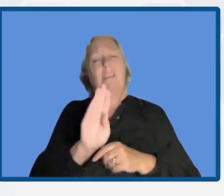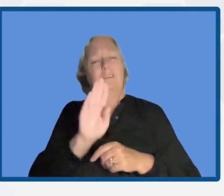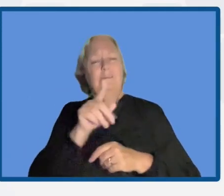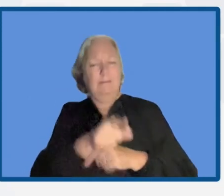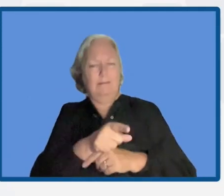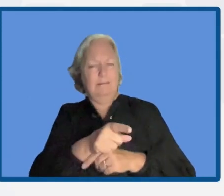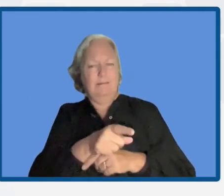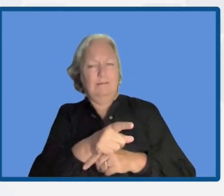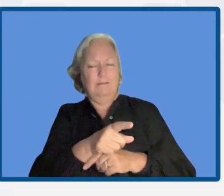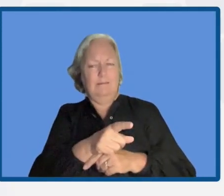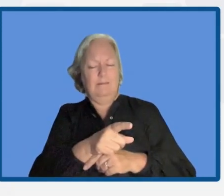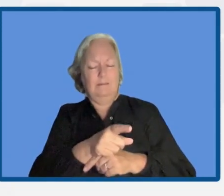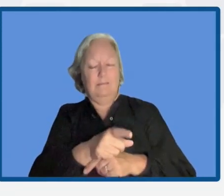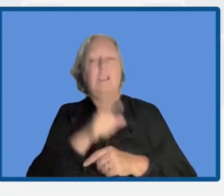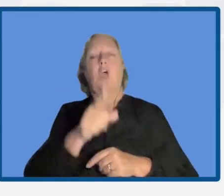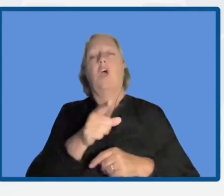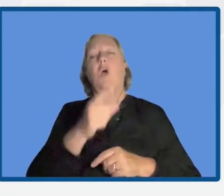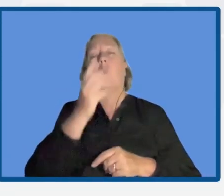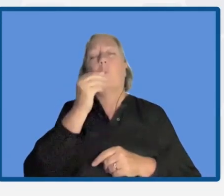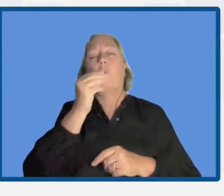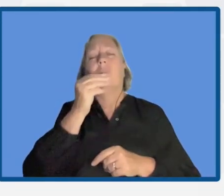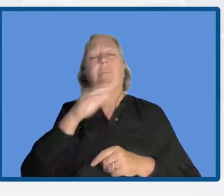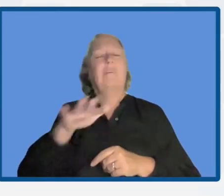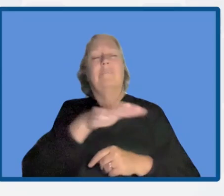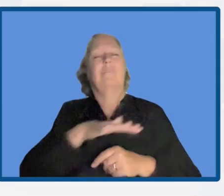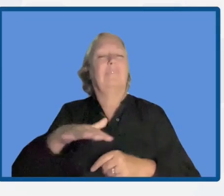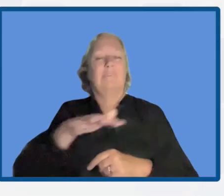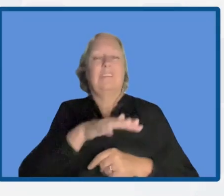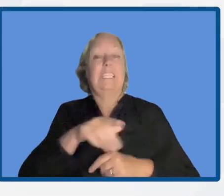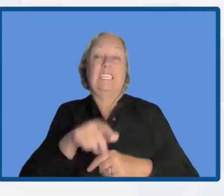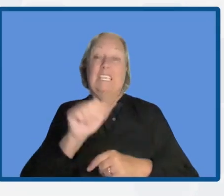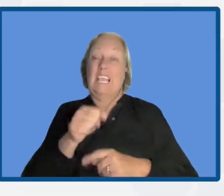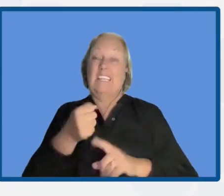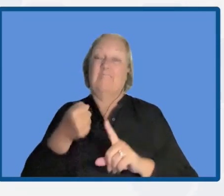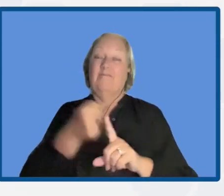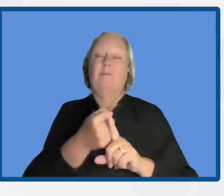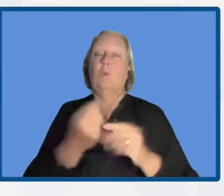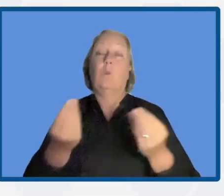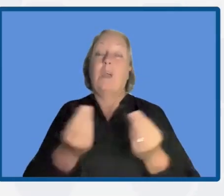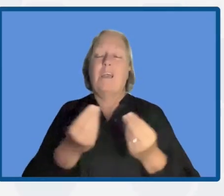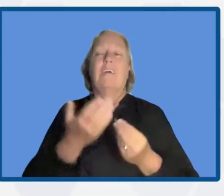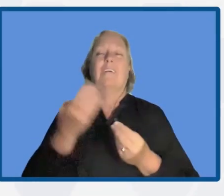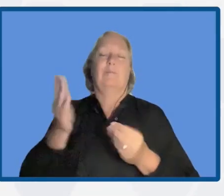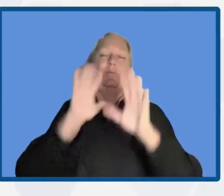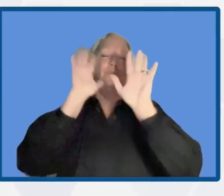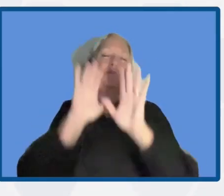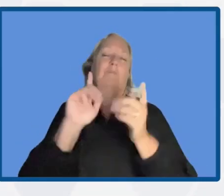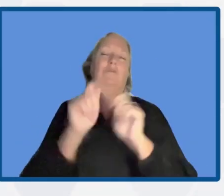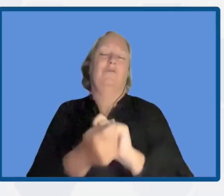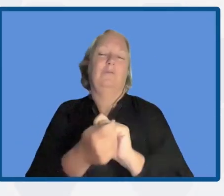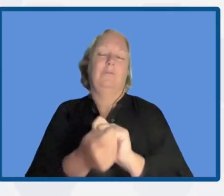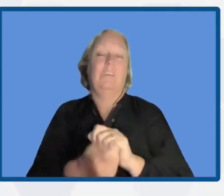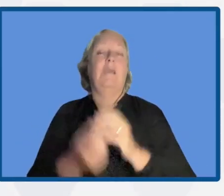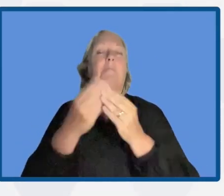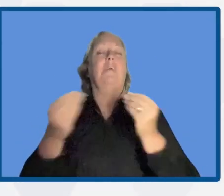water sources in many communities are impacted by climate change. Many of the risks of climate